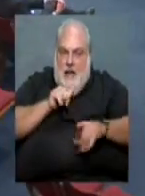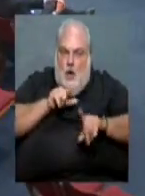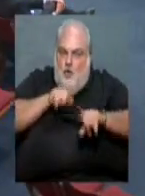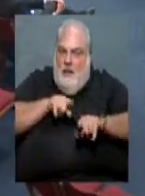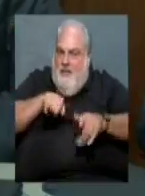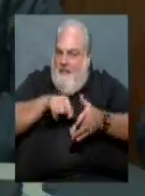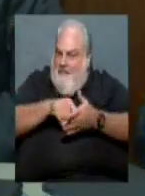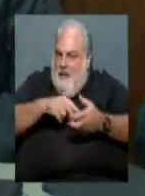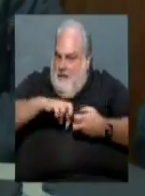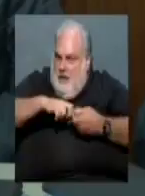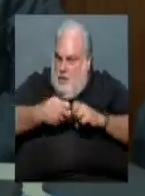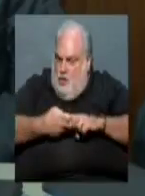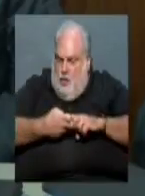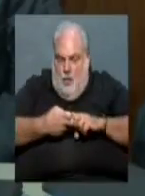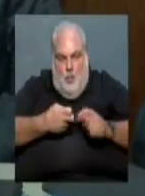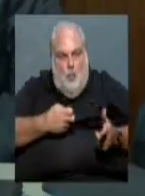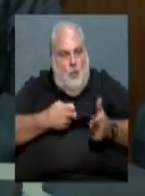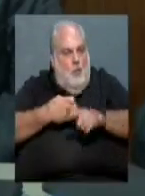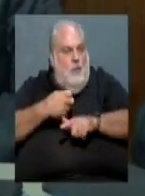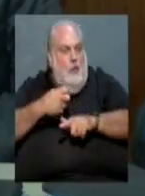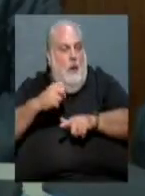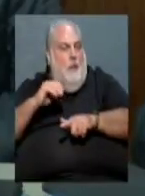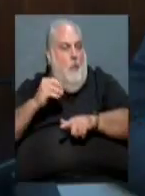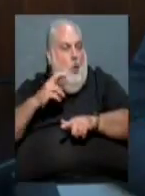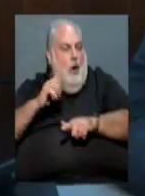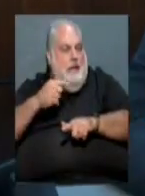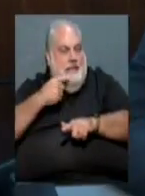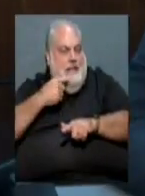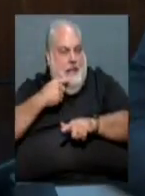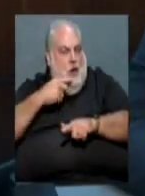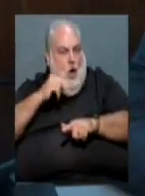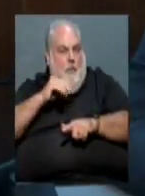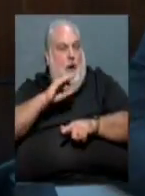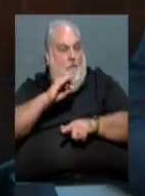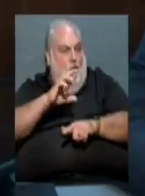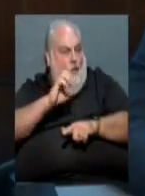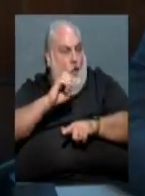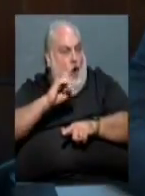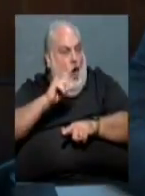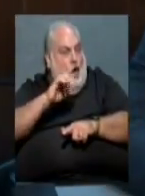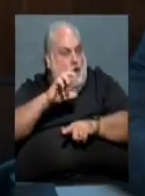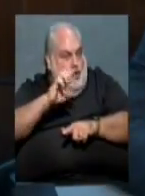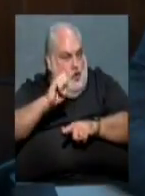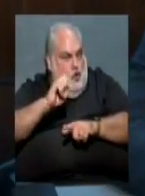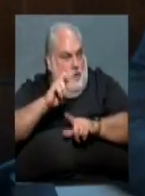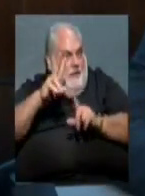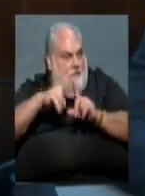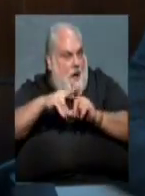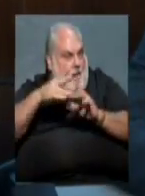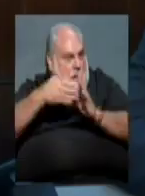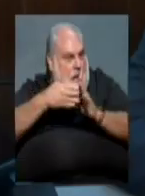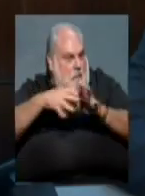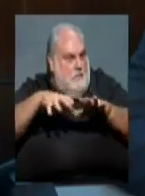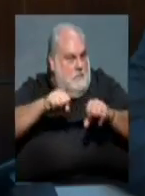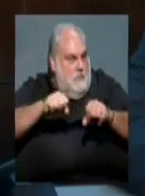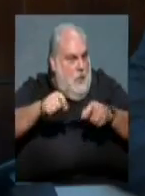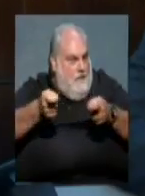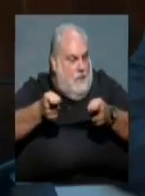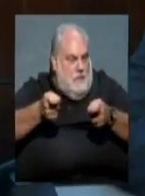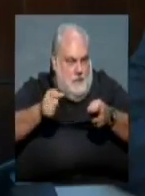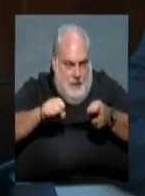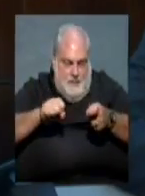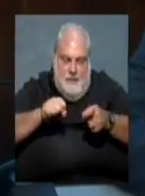mean, it's dealing with foreclosed property. It's dealing with foreclosures. I mean, the issue is that once we begin